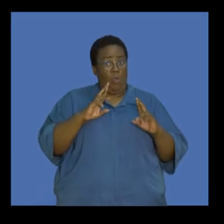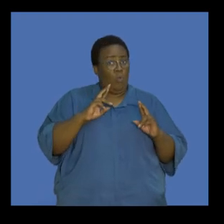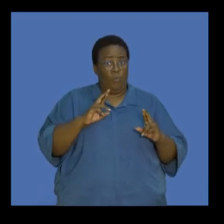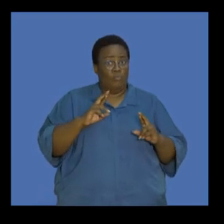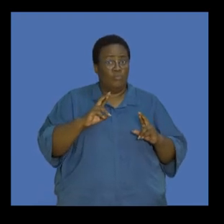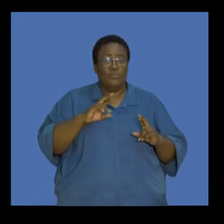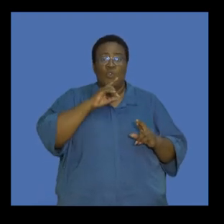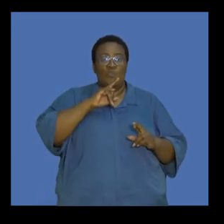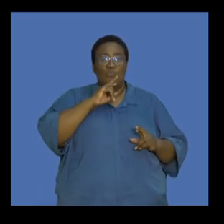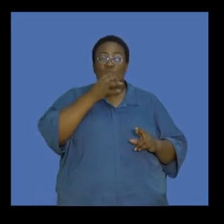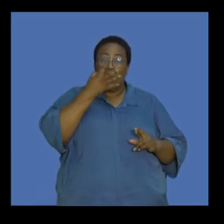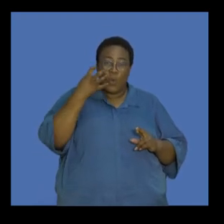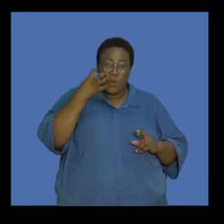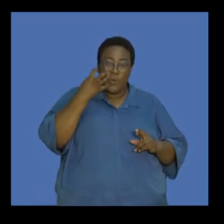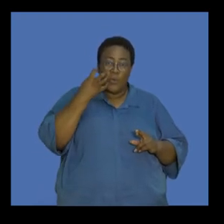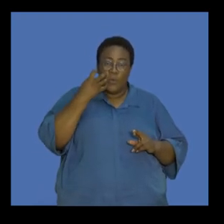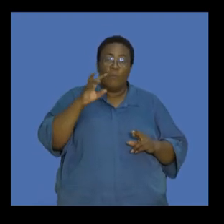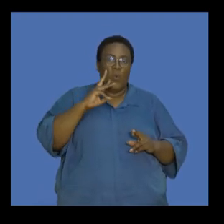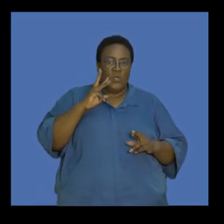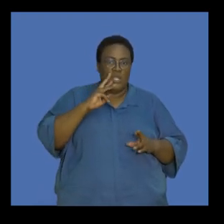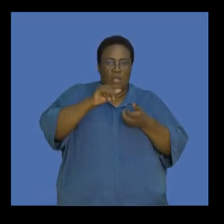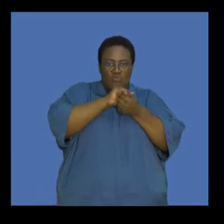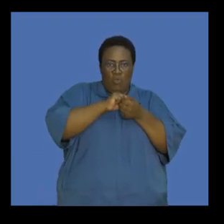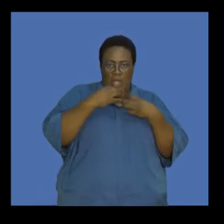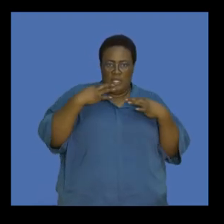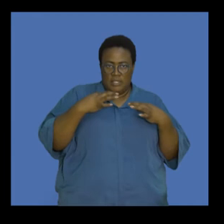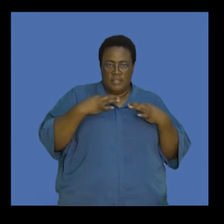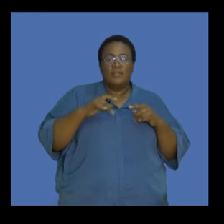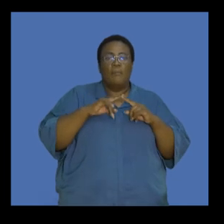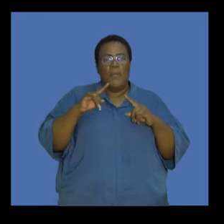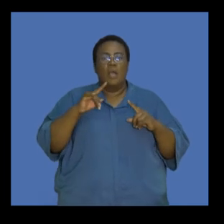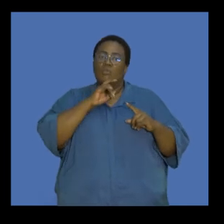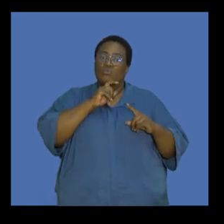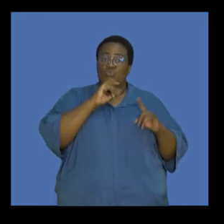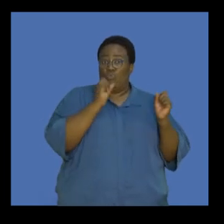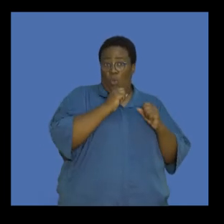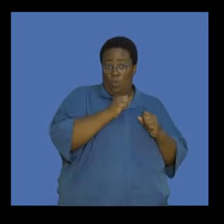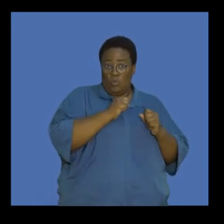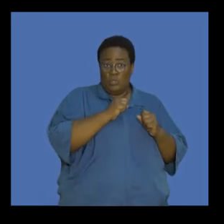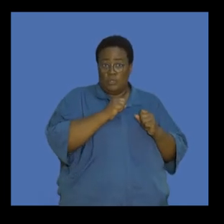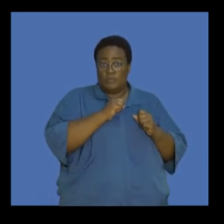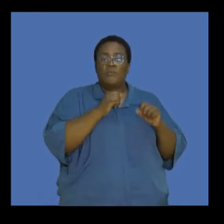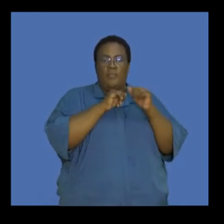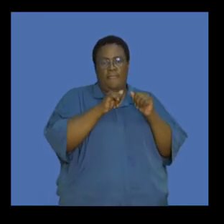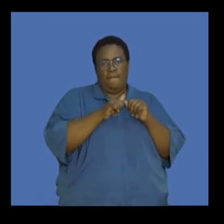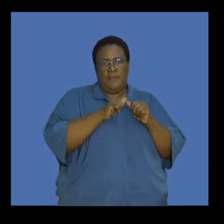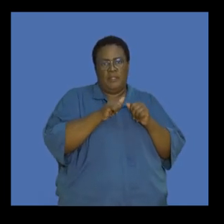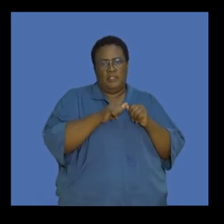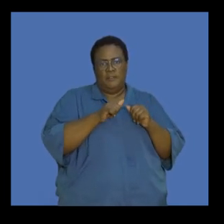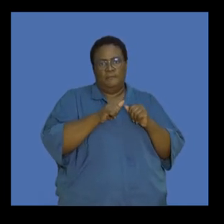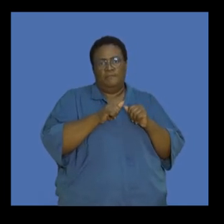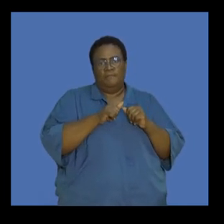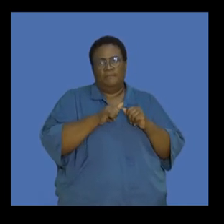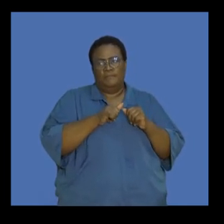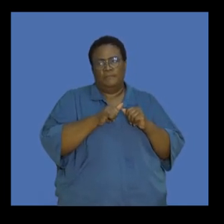water to wash your laundry, but that again means that you're now reducing the amount of energy required to heat water. So reducing the amount